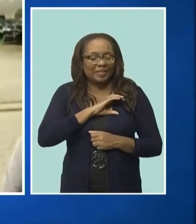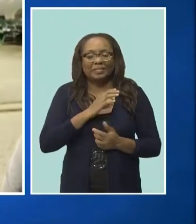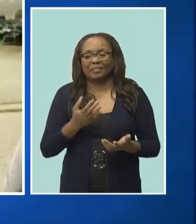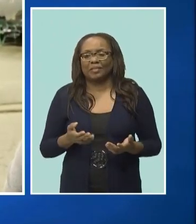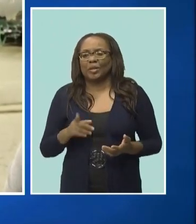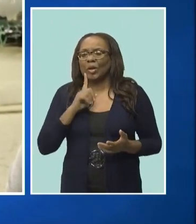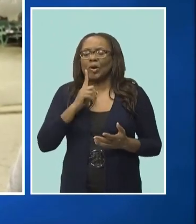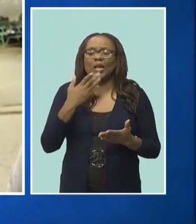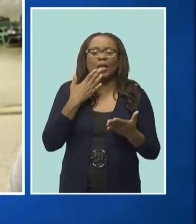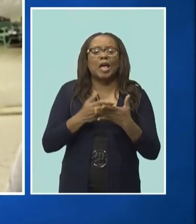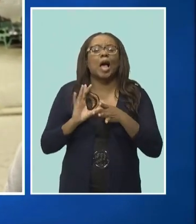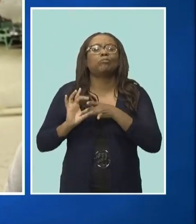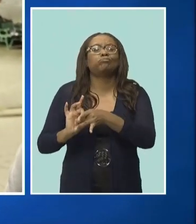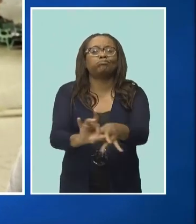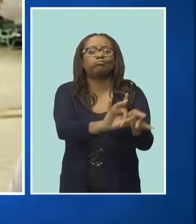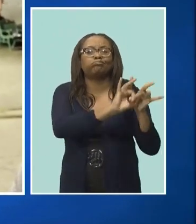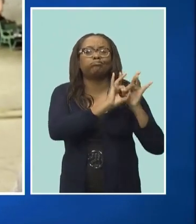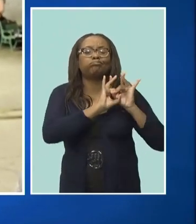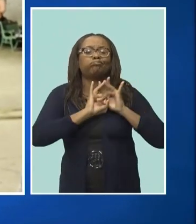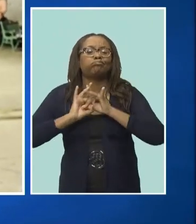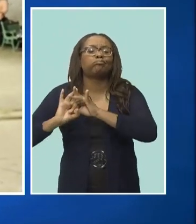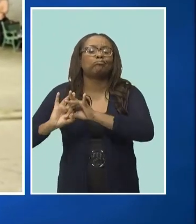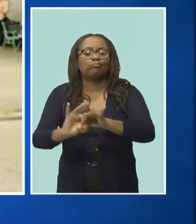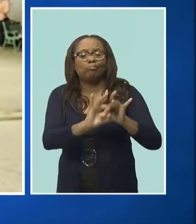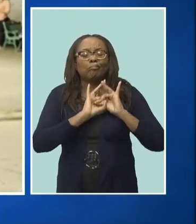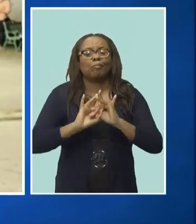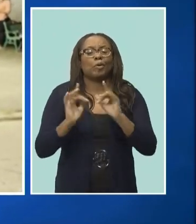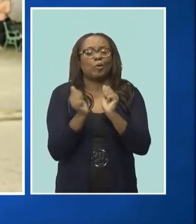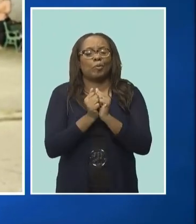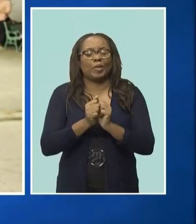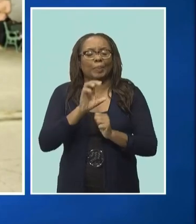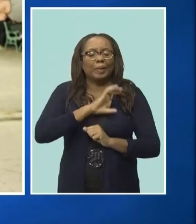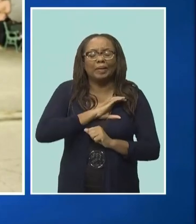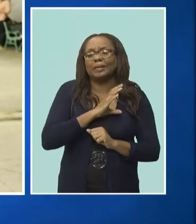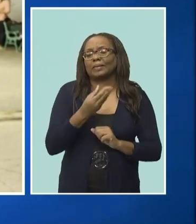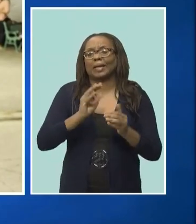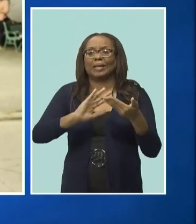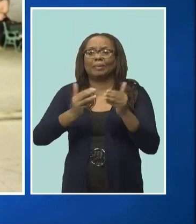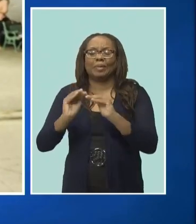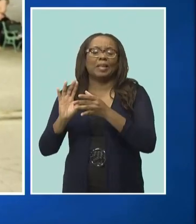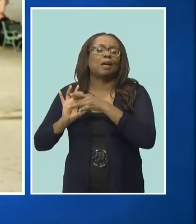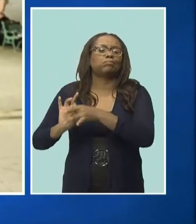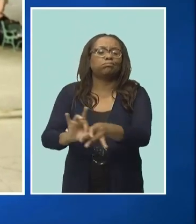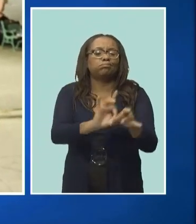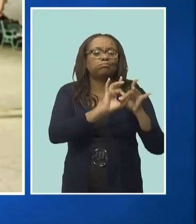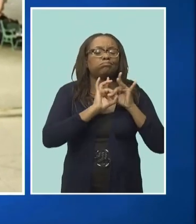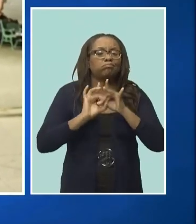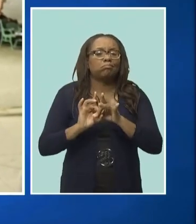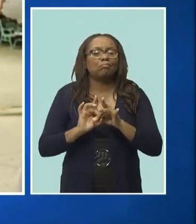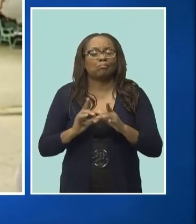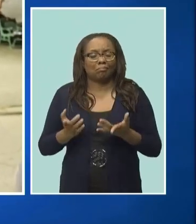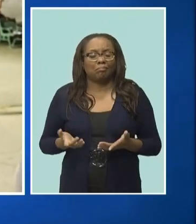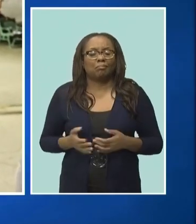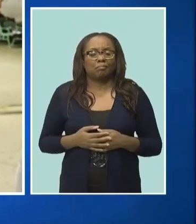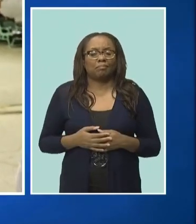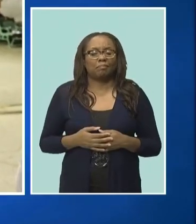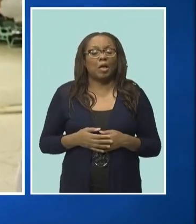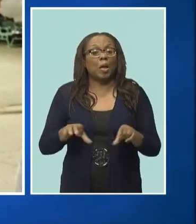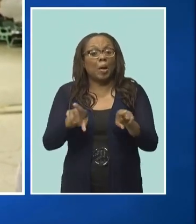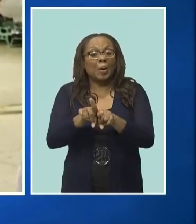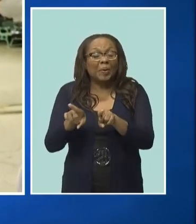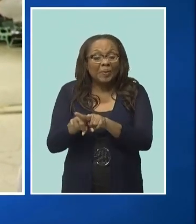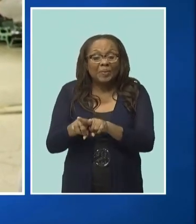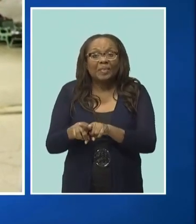and harmonious, forming harmonious relationship between the people and the community and also the police service. In terms of the